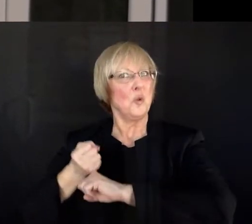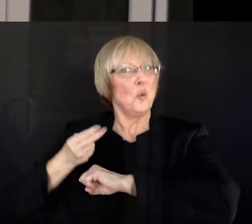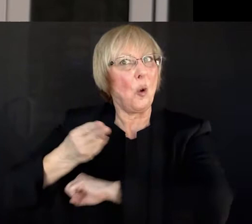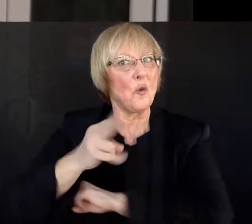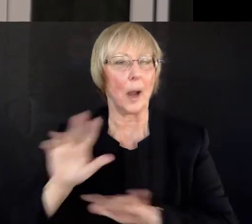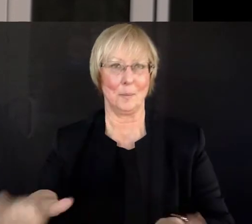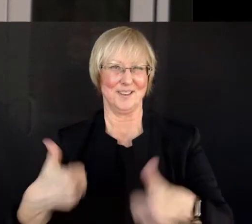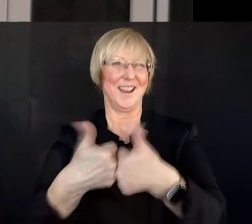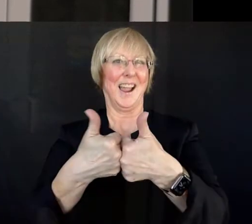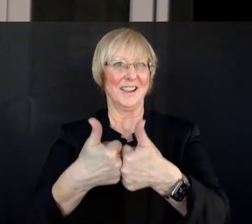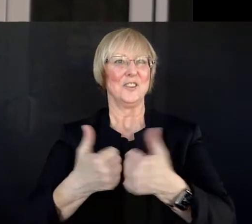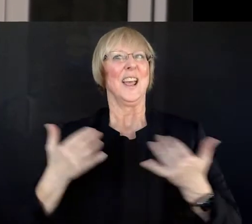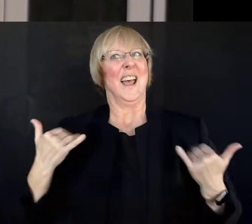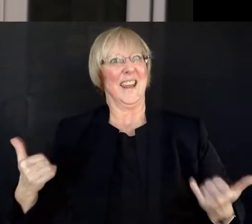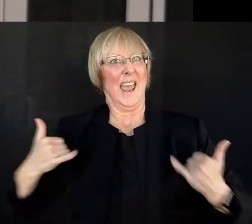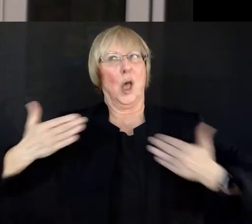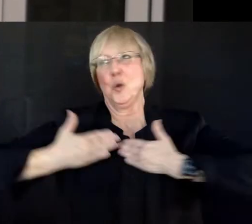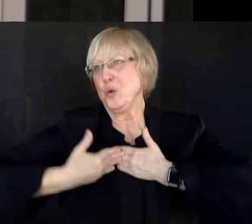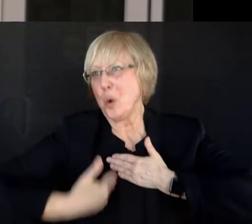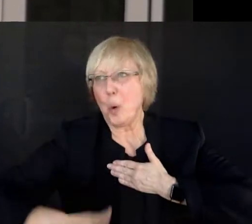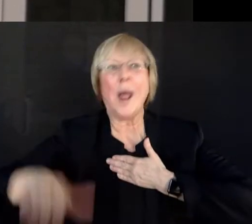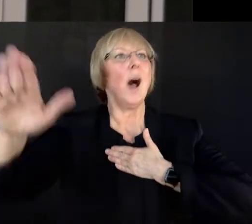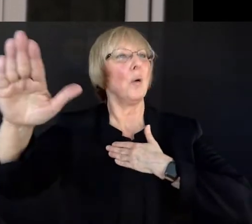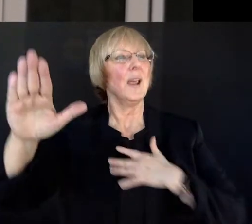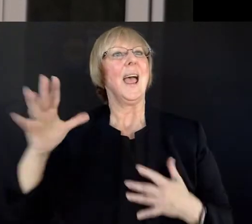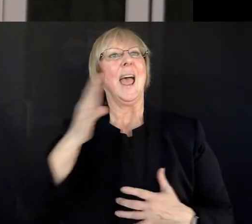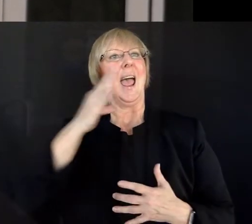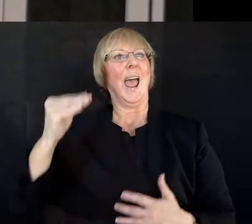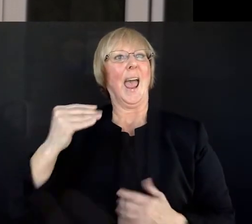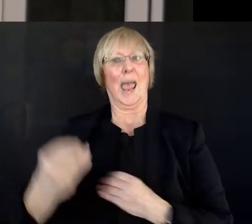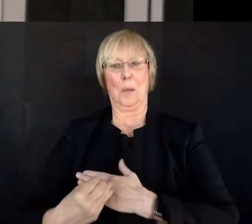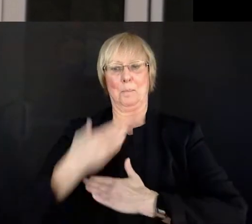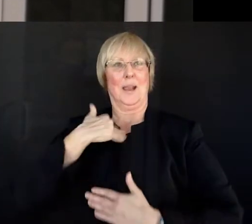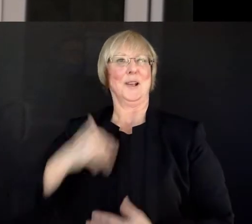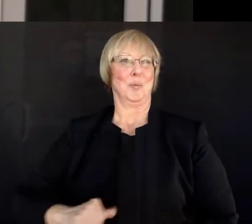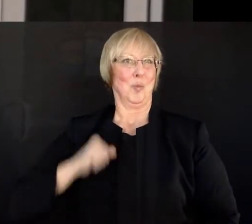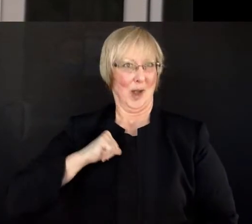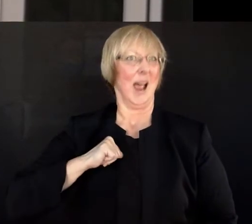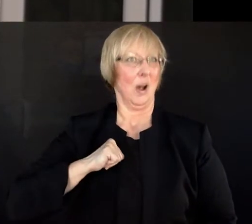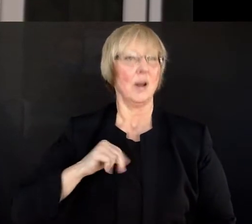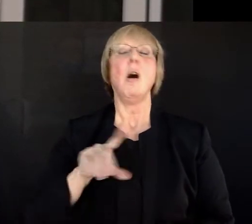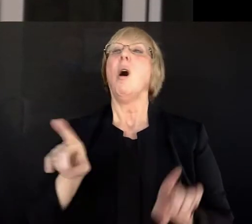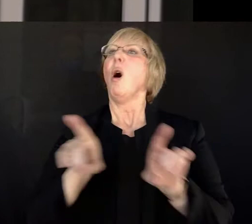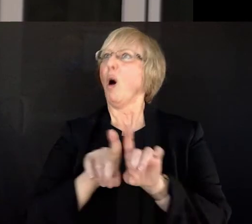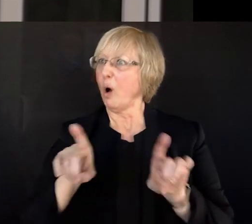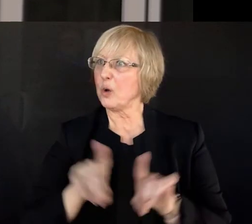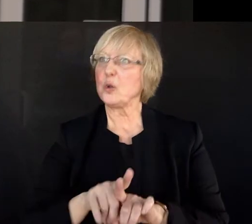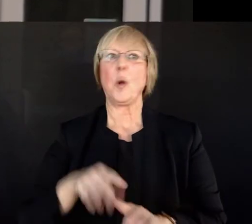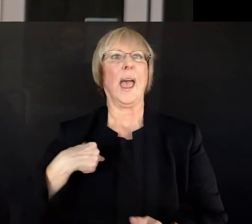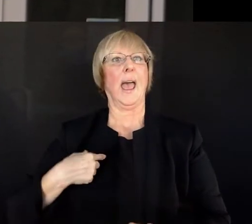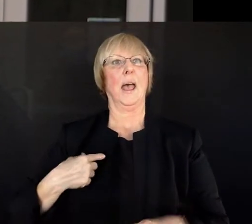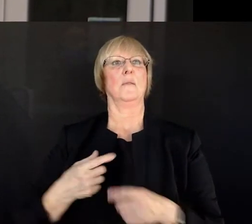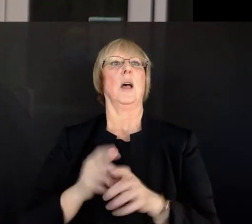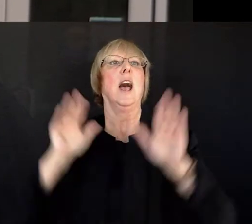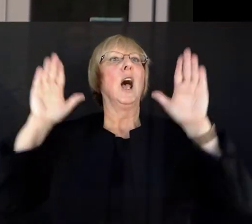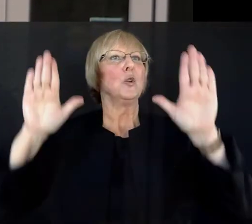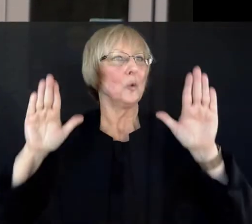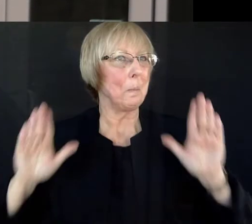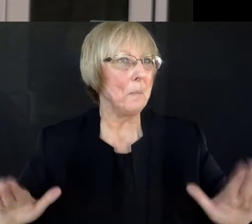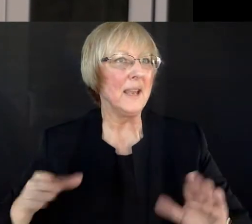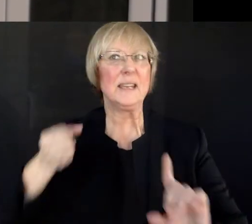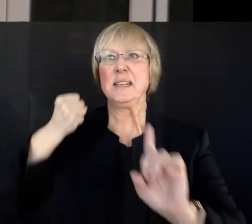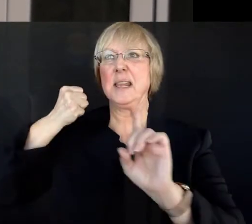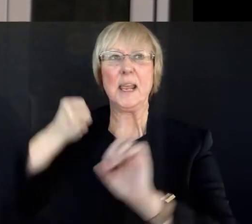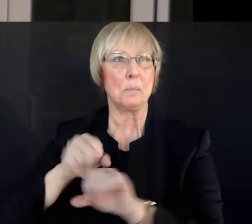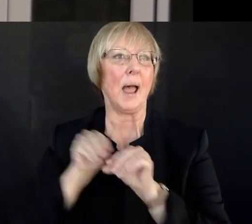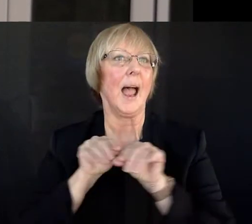overcome challenge. And you will go out into the world and make us proud as we know you will do, but also have a tremendous impact on